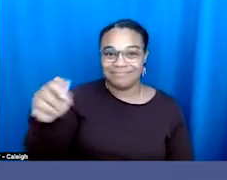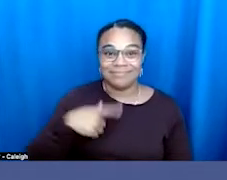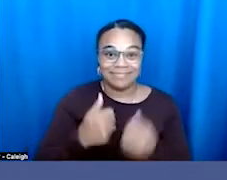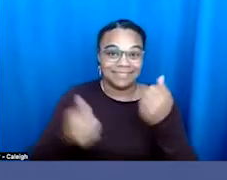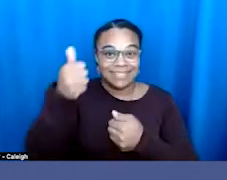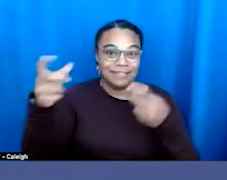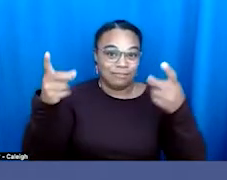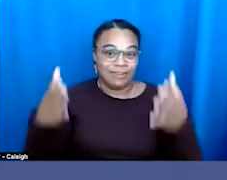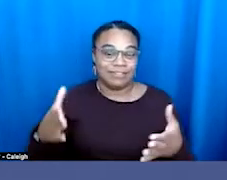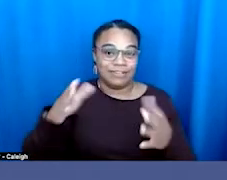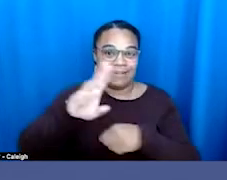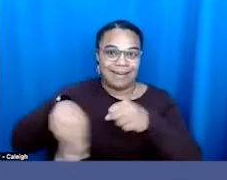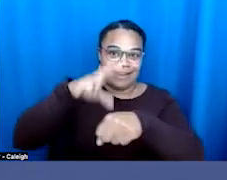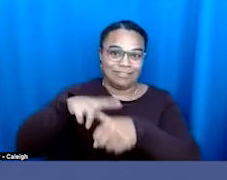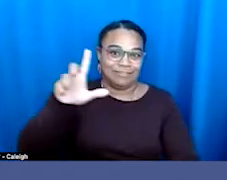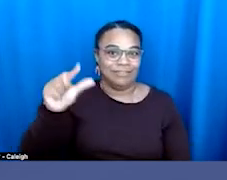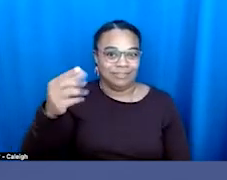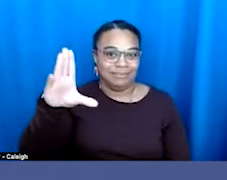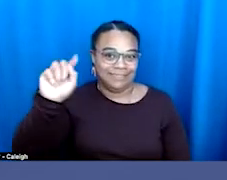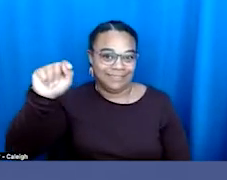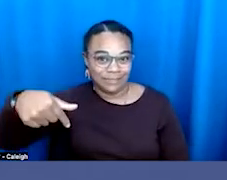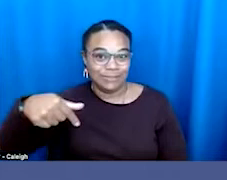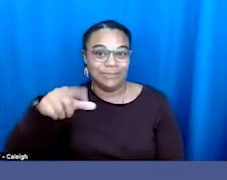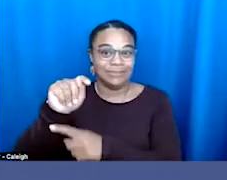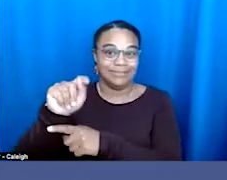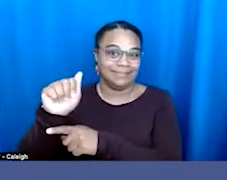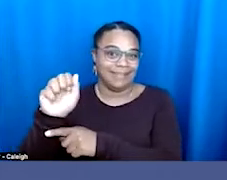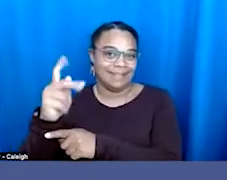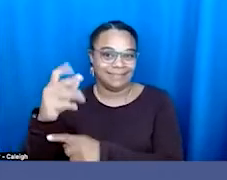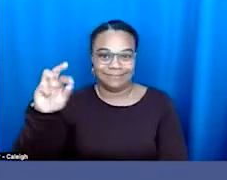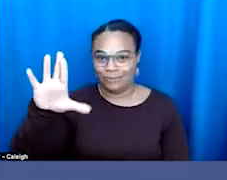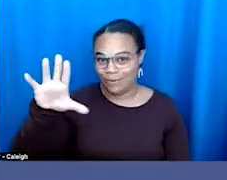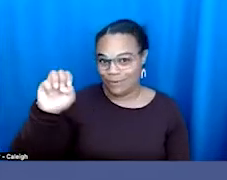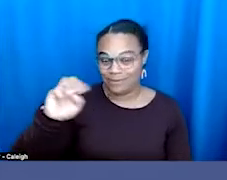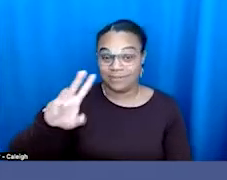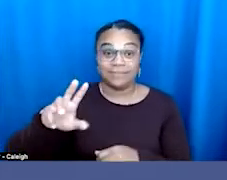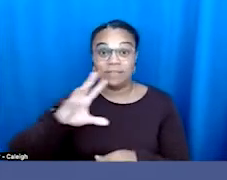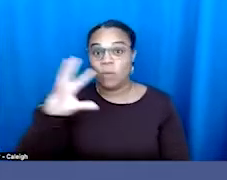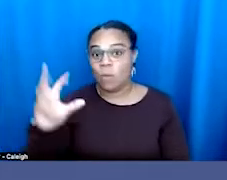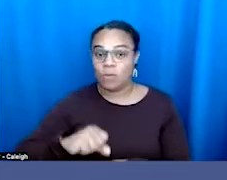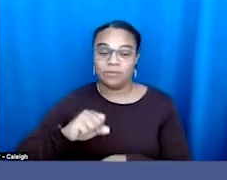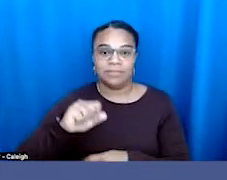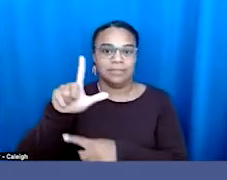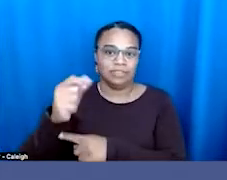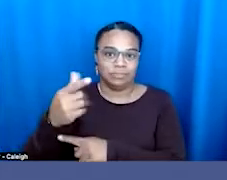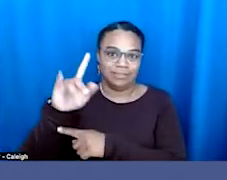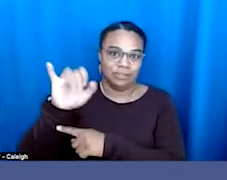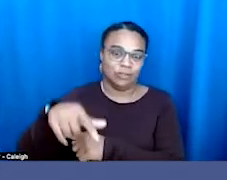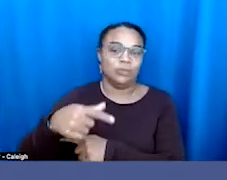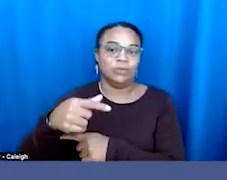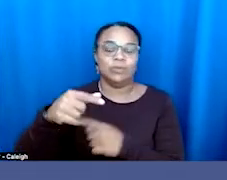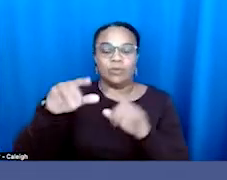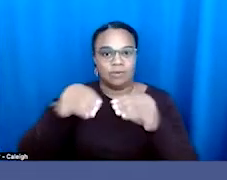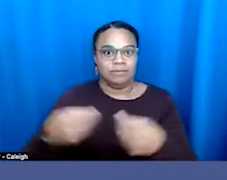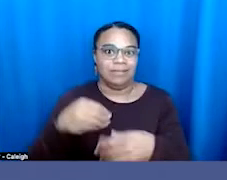Task Force, the oldest advocacy organization in the United States. And I'm based here in Washington,